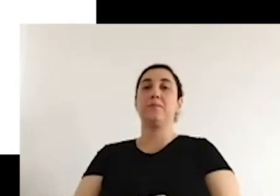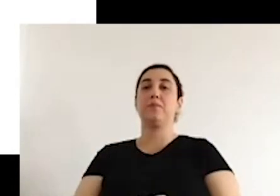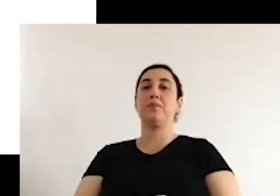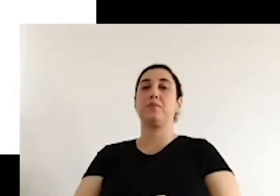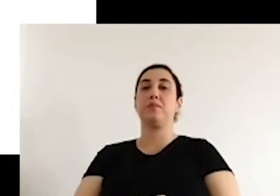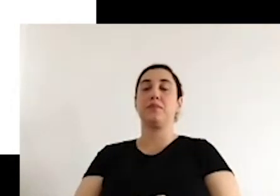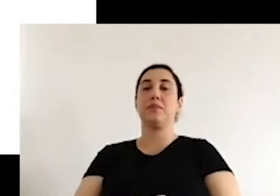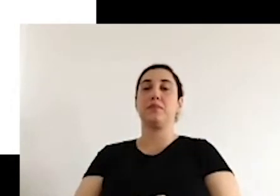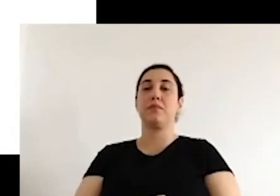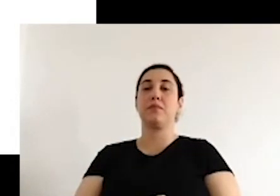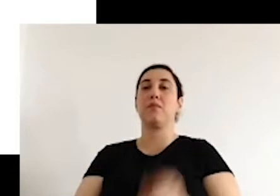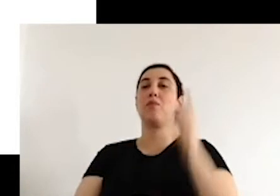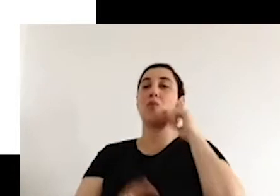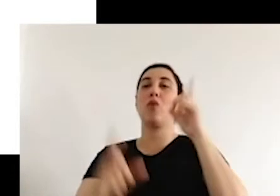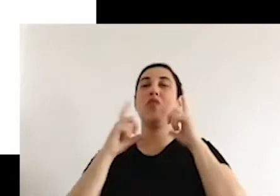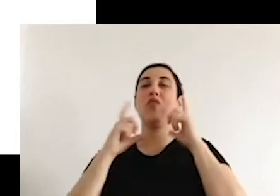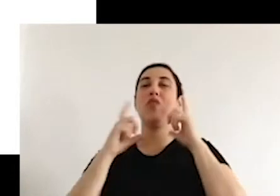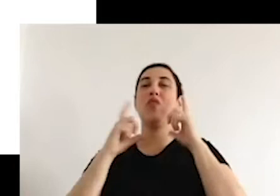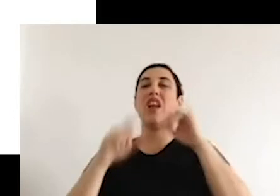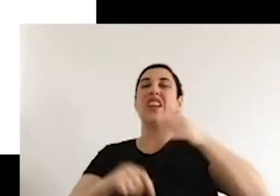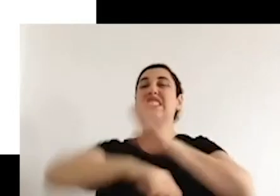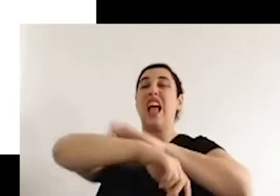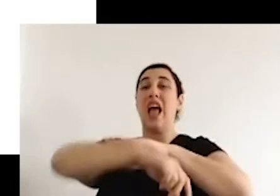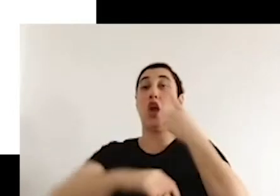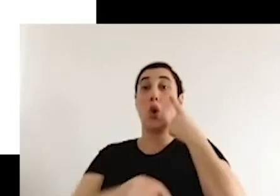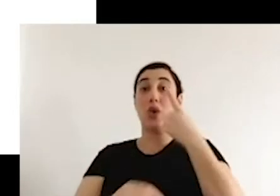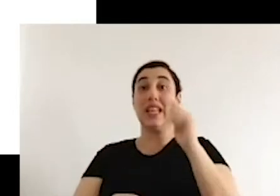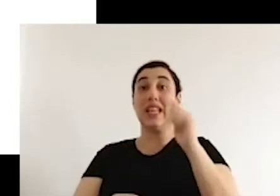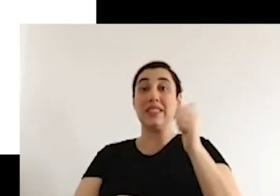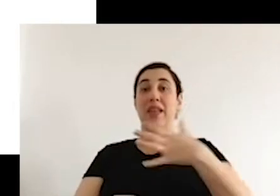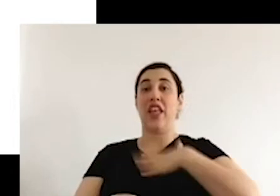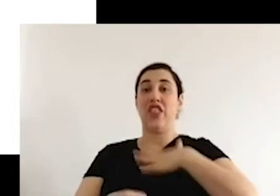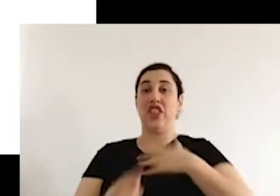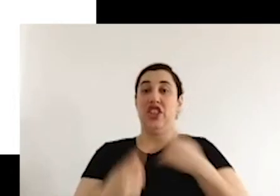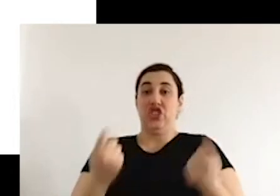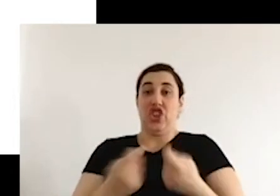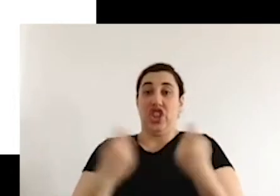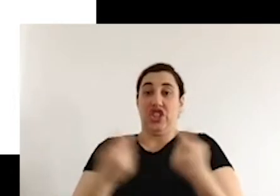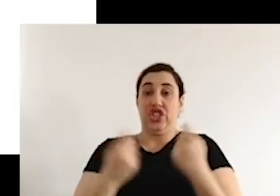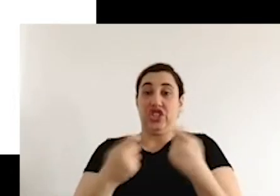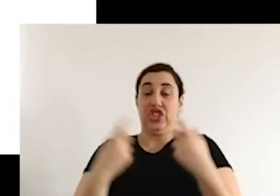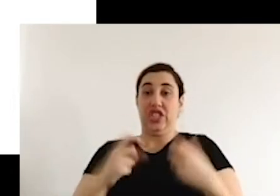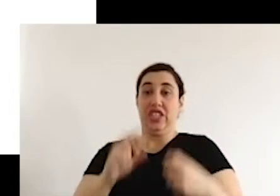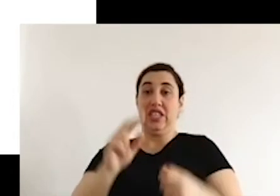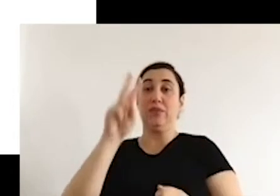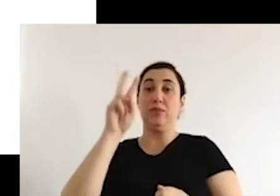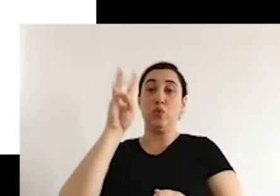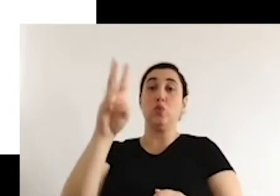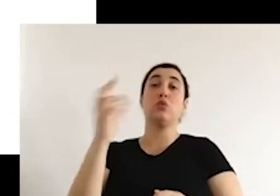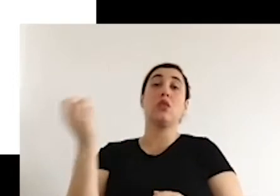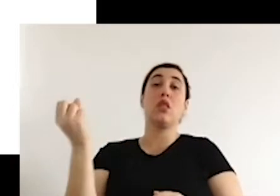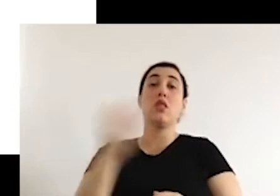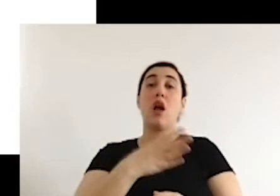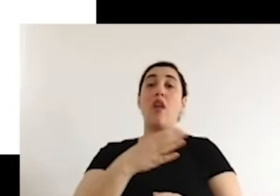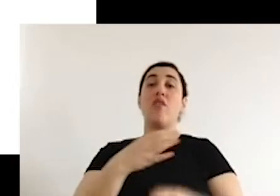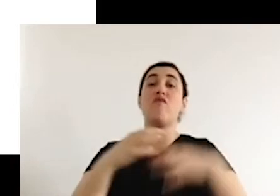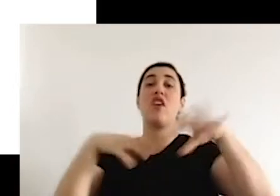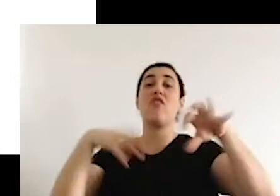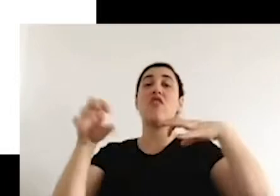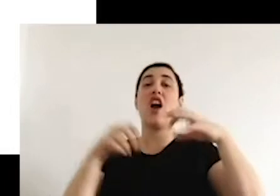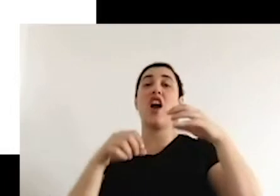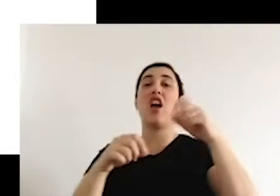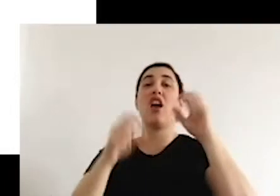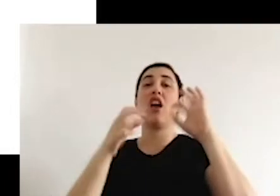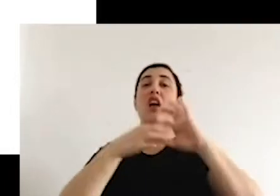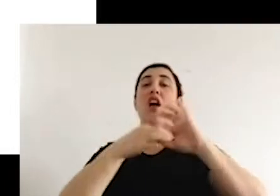When Kasmuch defined populist radical right wing, he made use